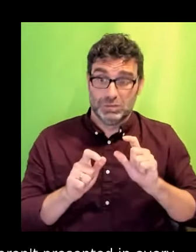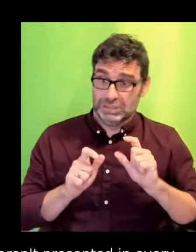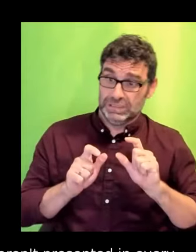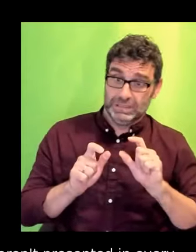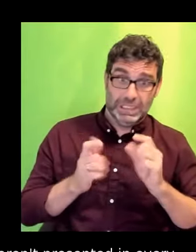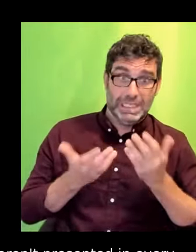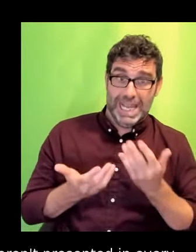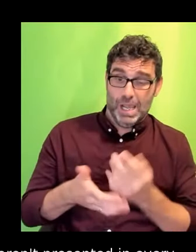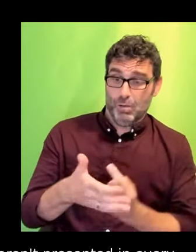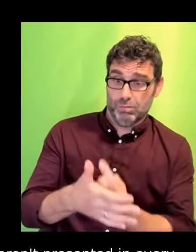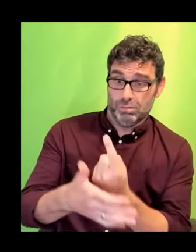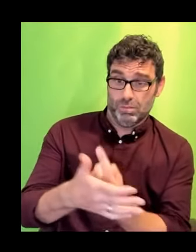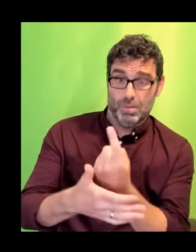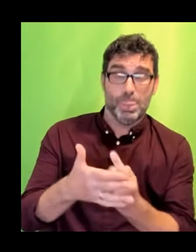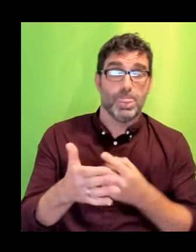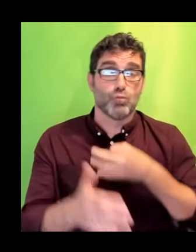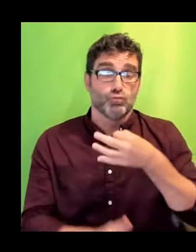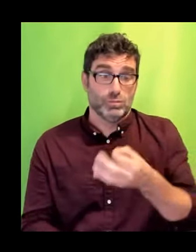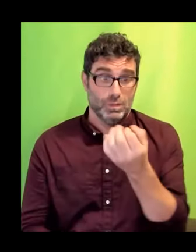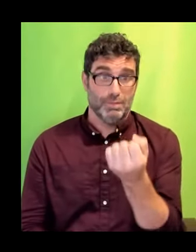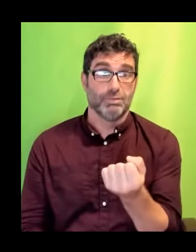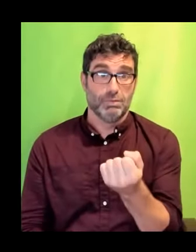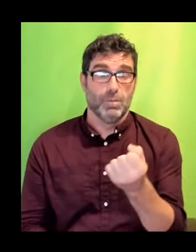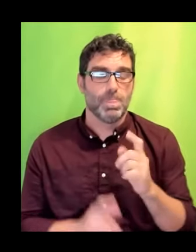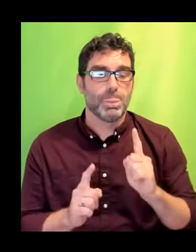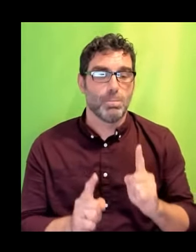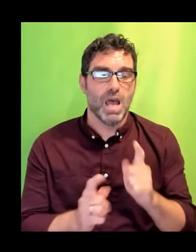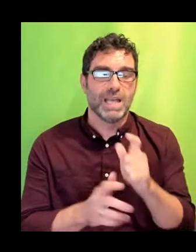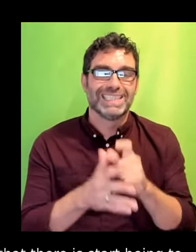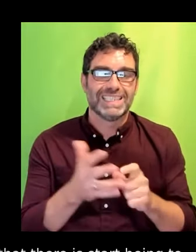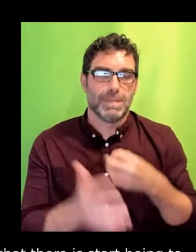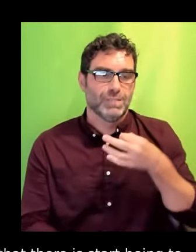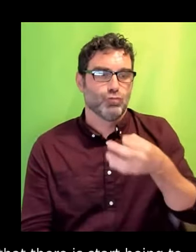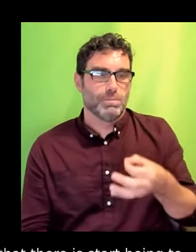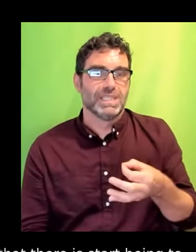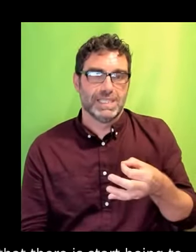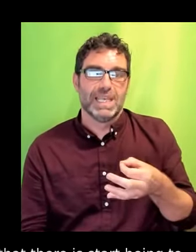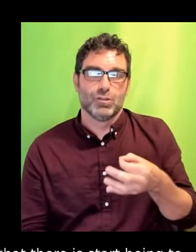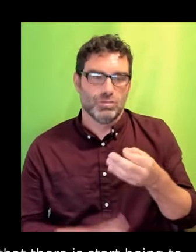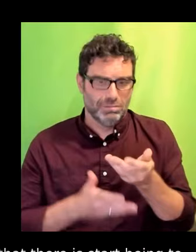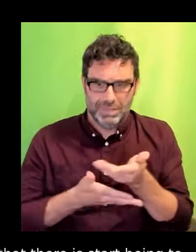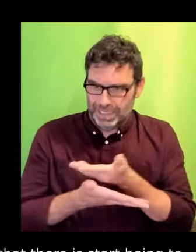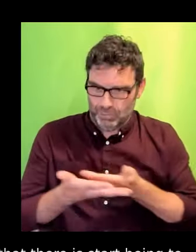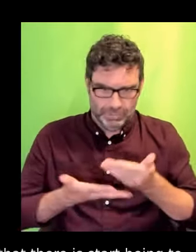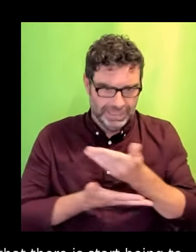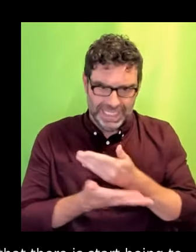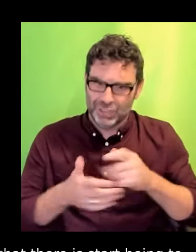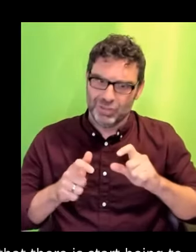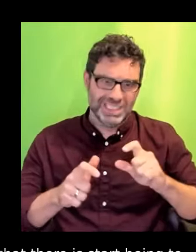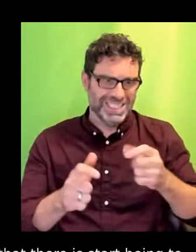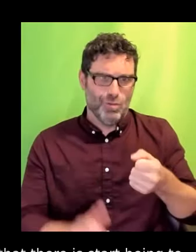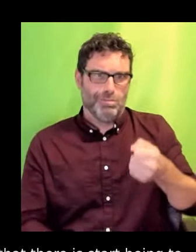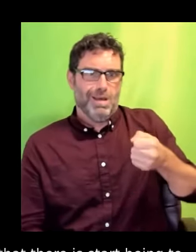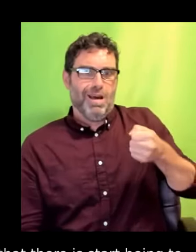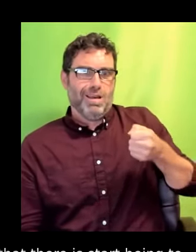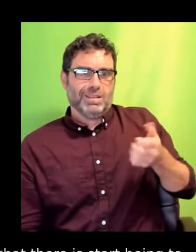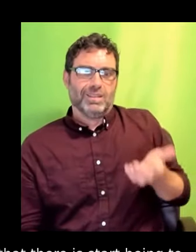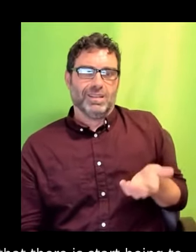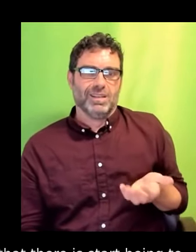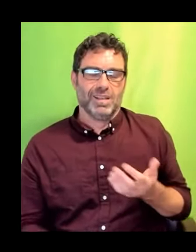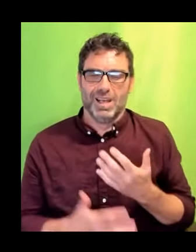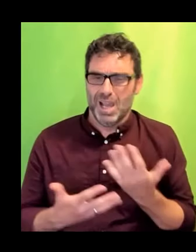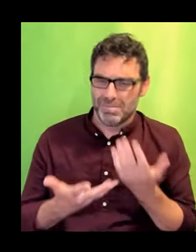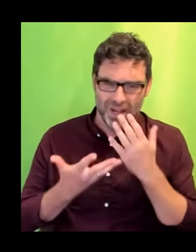However, the conversation on disability representation is nowhere near as advanced. I've had conversations about disabled talent for years where some of the most